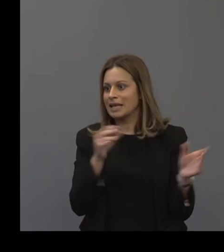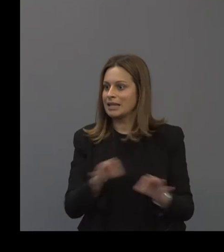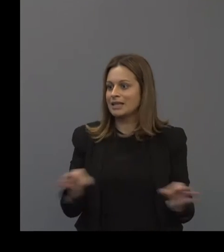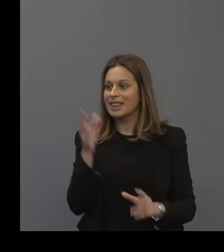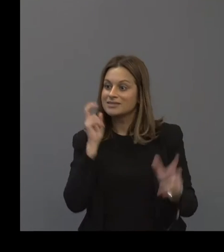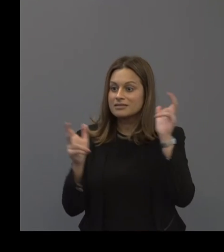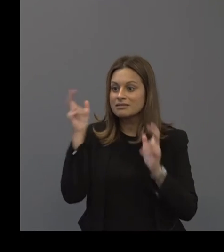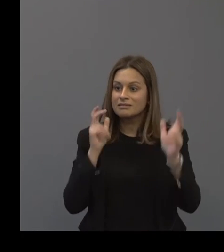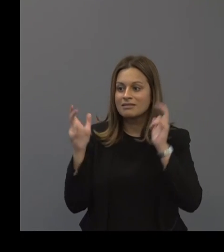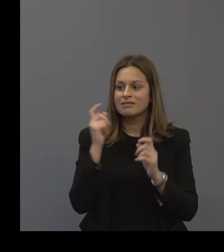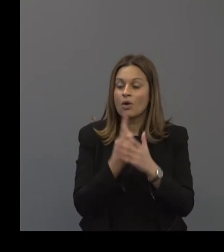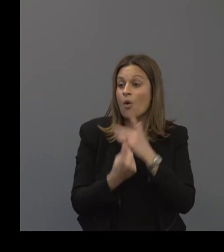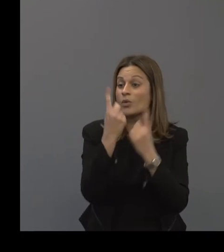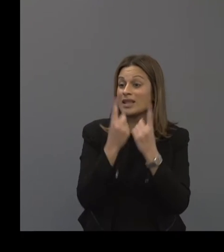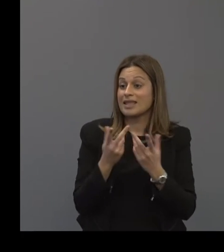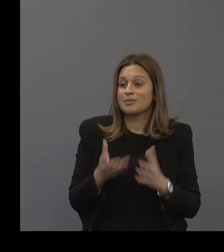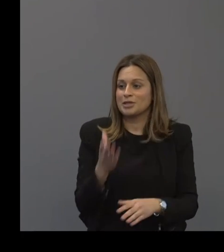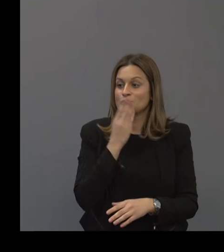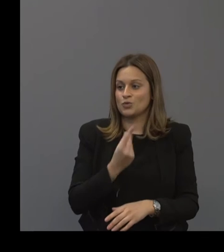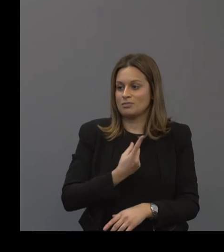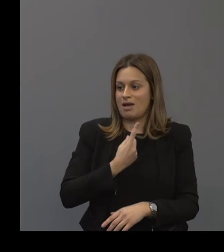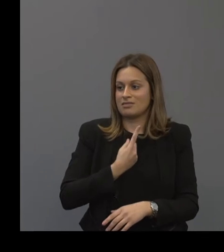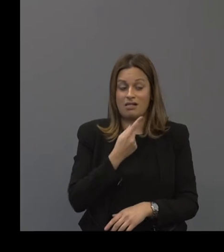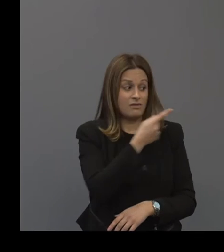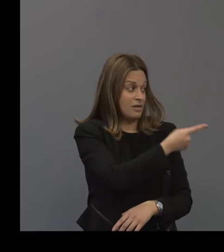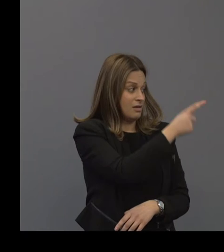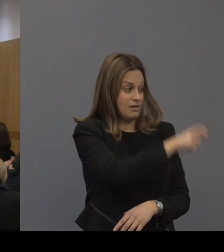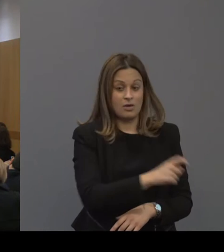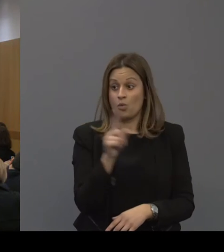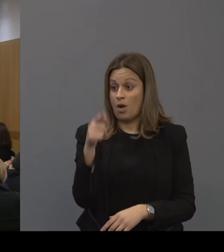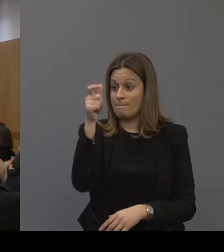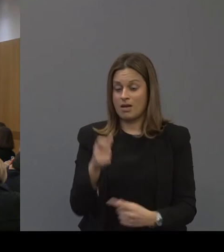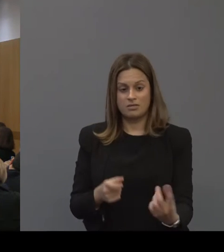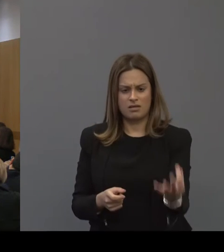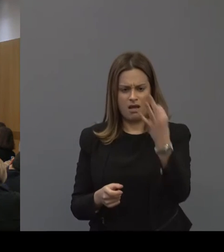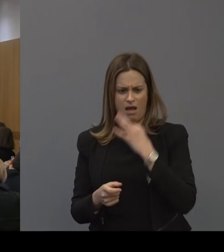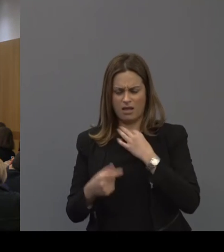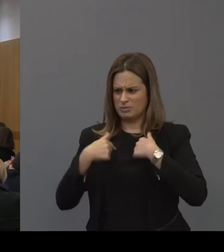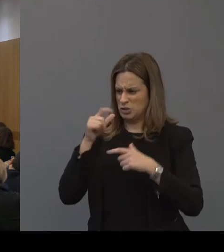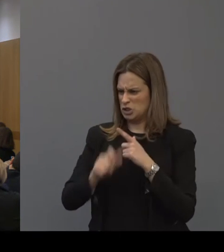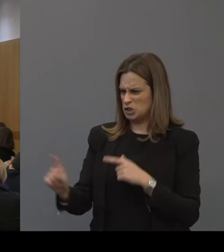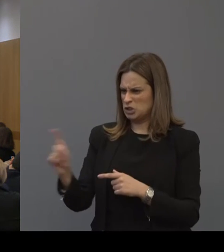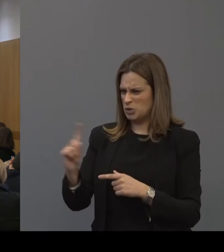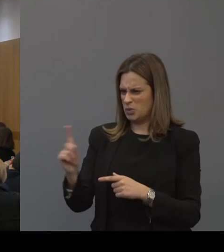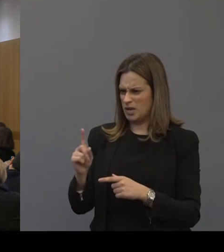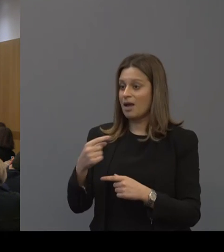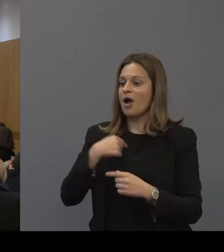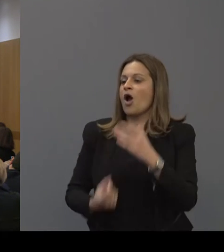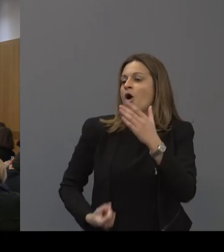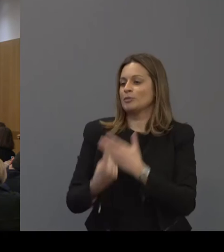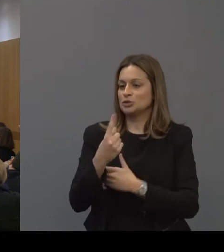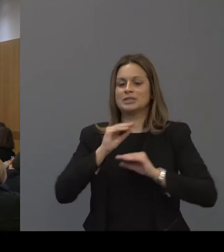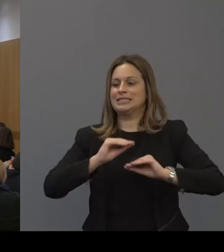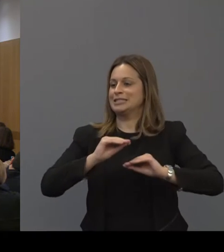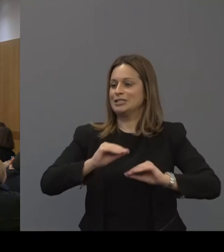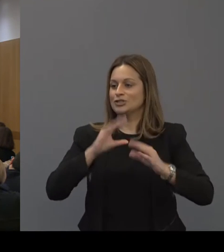It is probably the only thing I've used in my lifetime where someone comes up to me and asks me what I'm doing and gives me the opportunity to